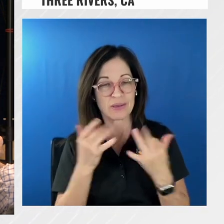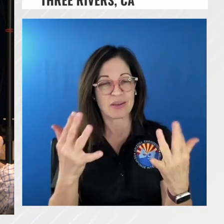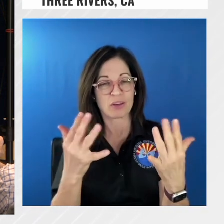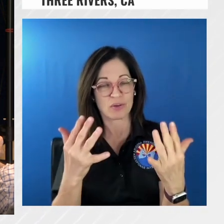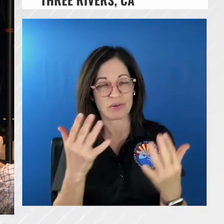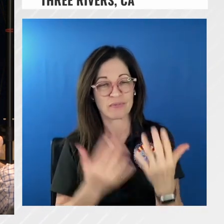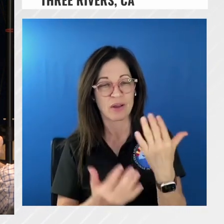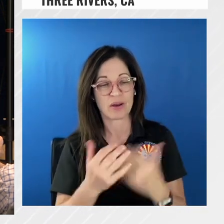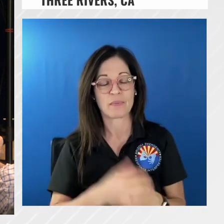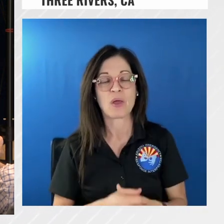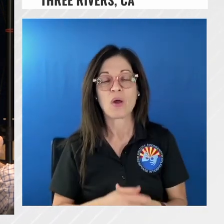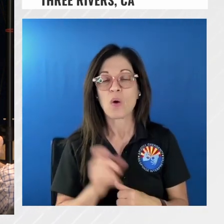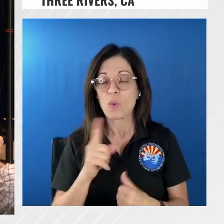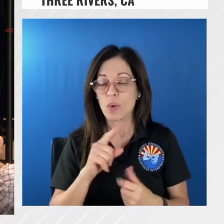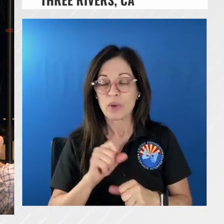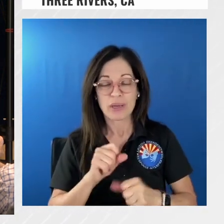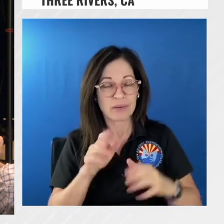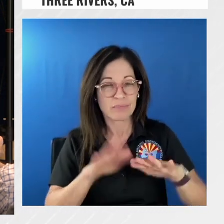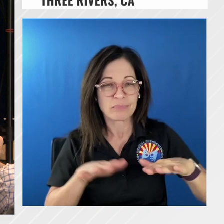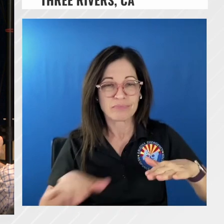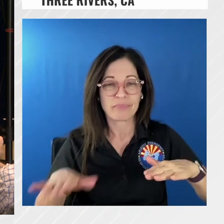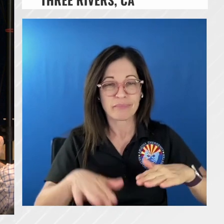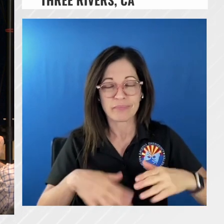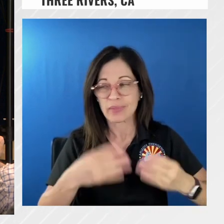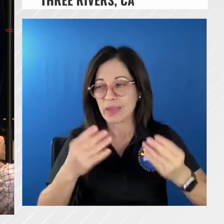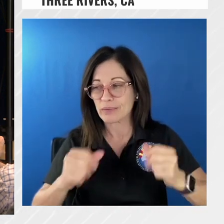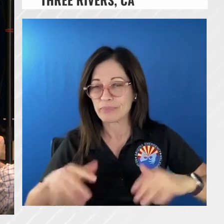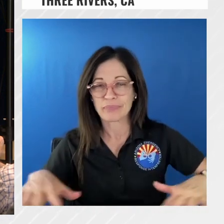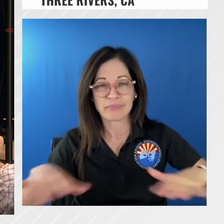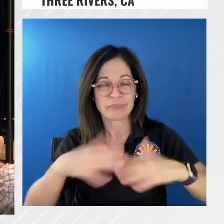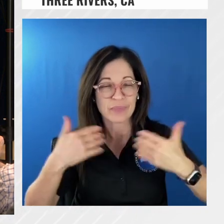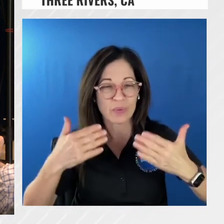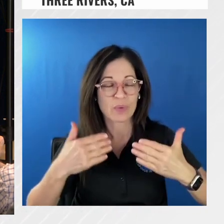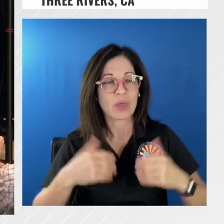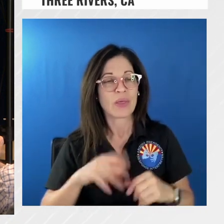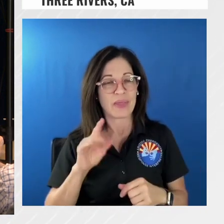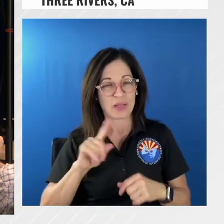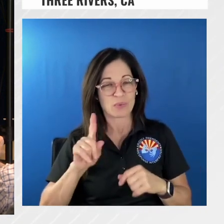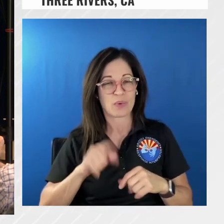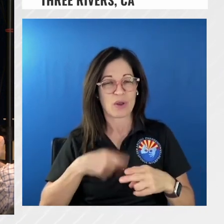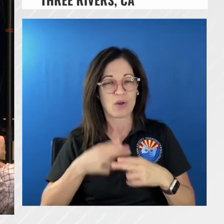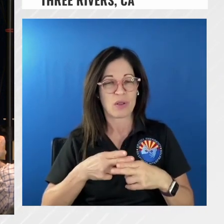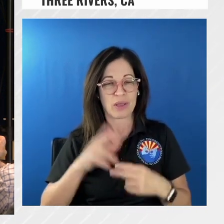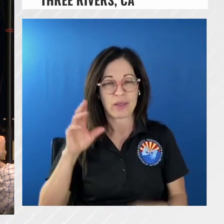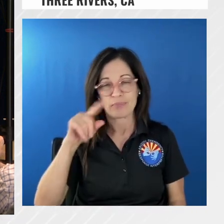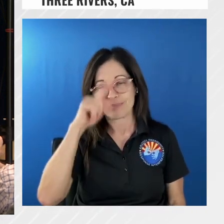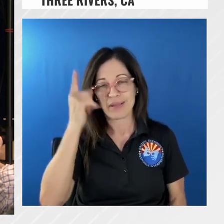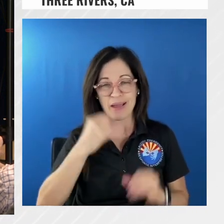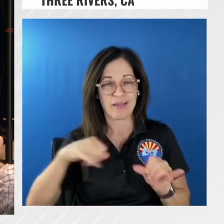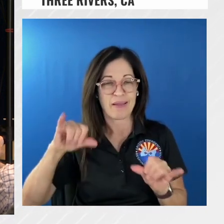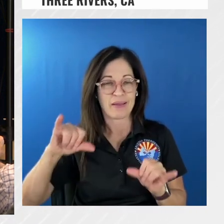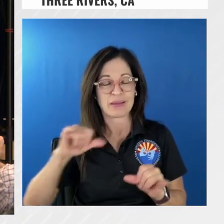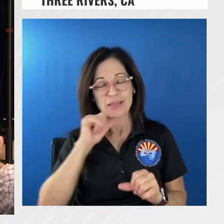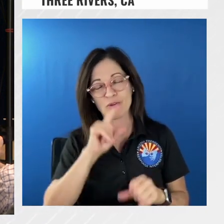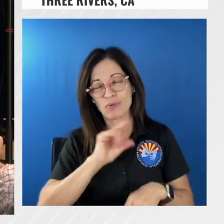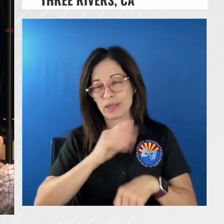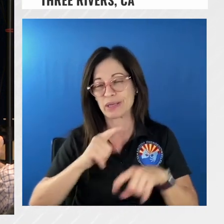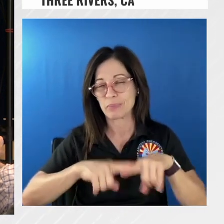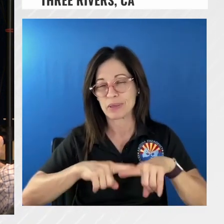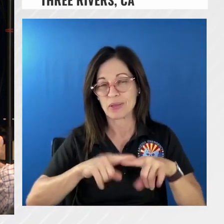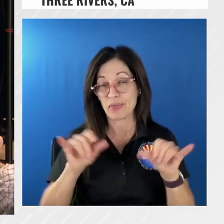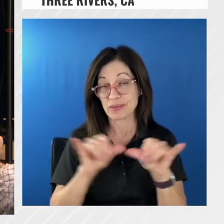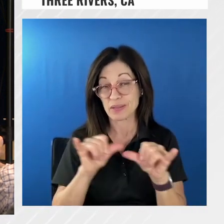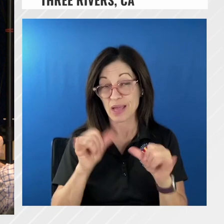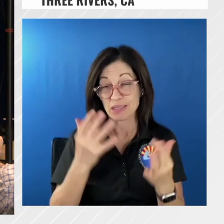into mopping up and securing the edge and we can call it contained so it's not really based on the size of the fire it's more of how much effort we put into a